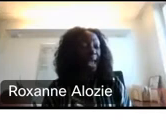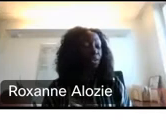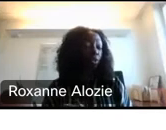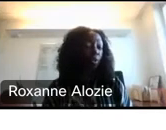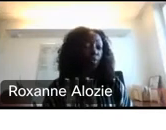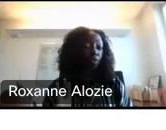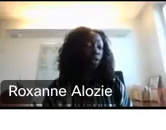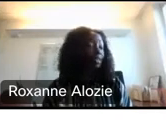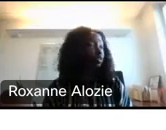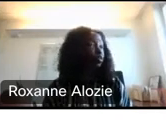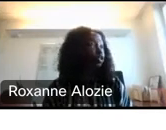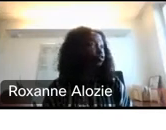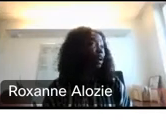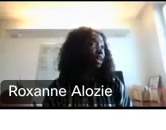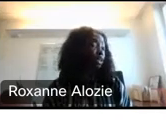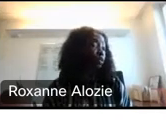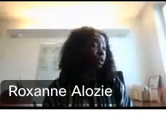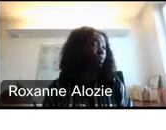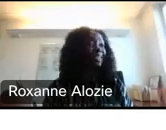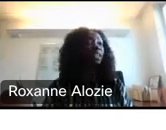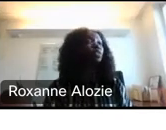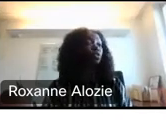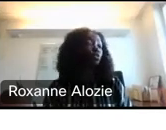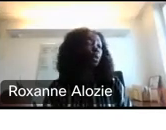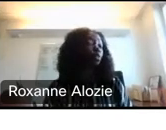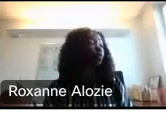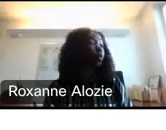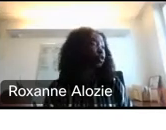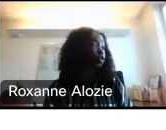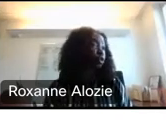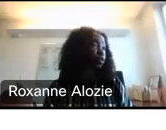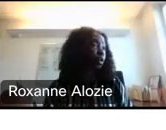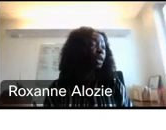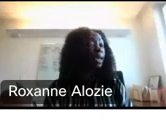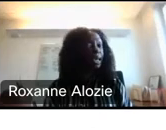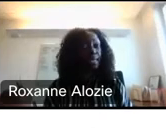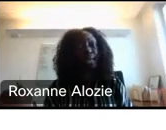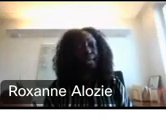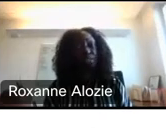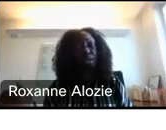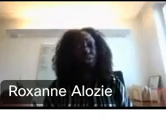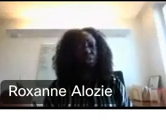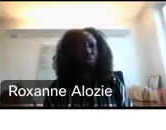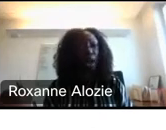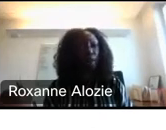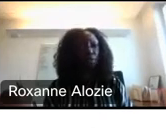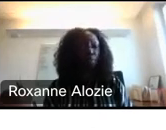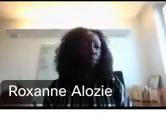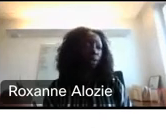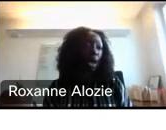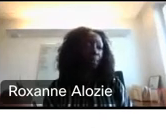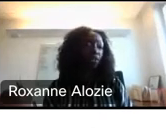the and or the extent to which you're driving inclusion by telling the story about the work that you're doing. In this case, to